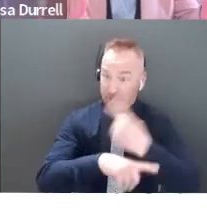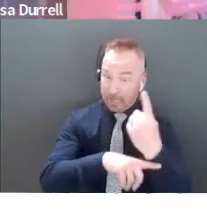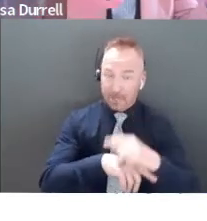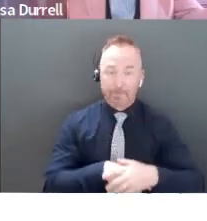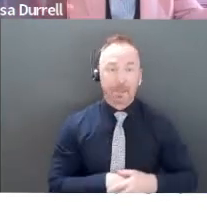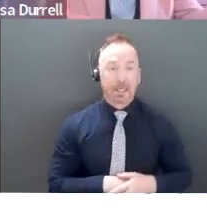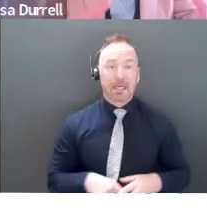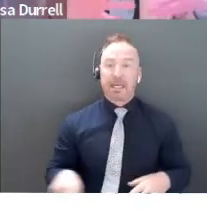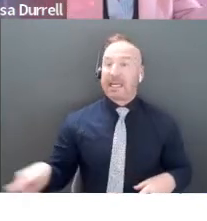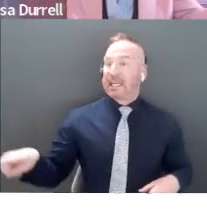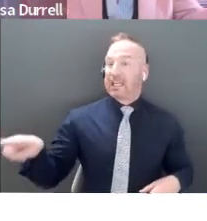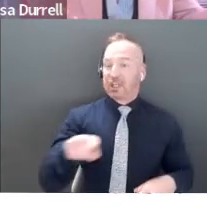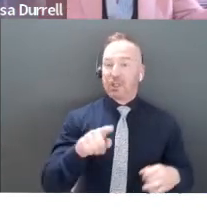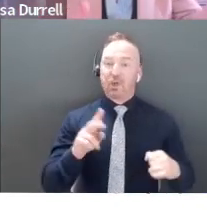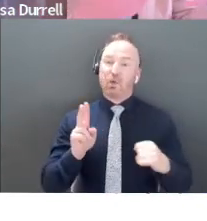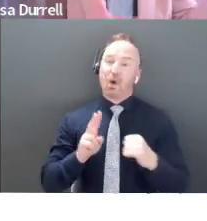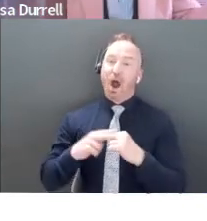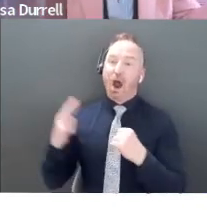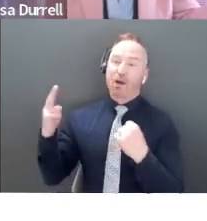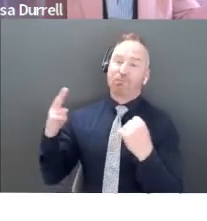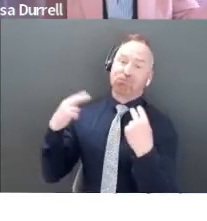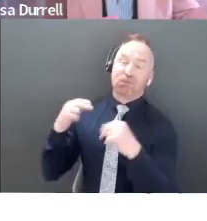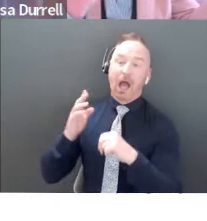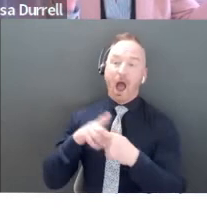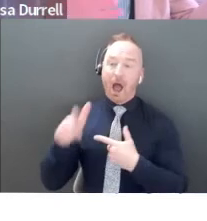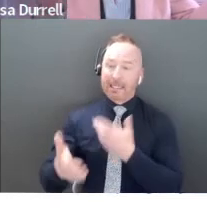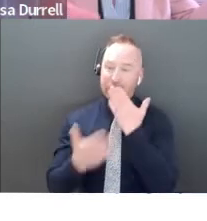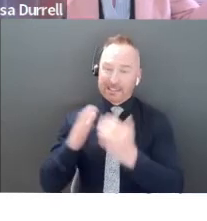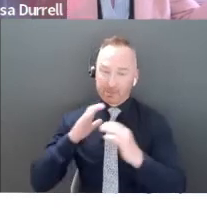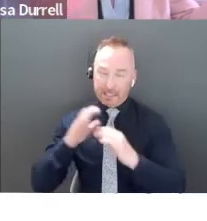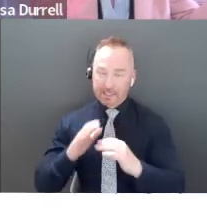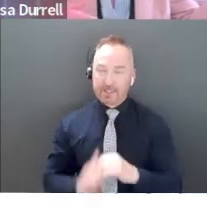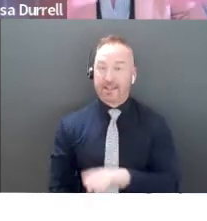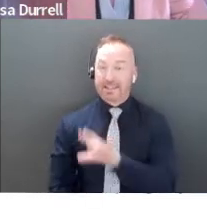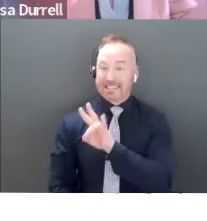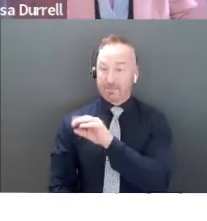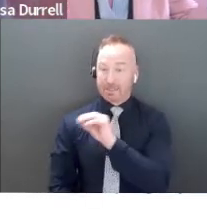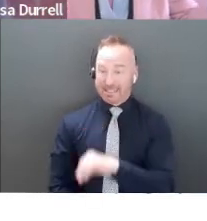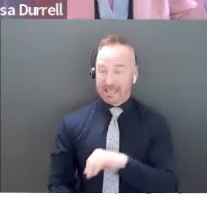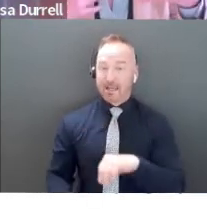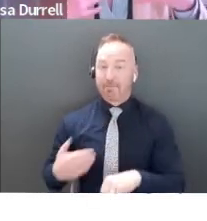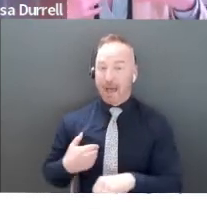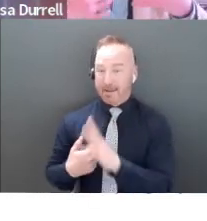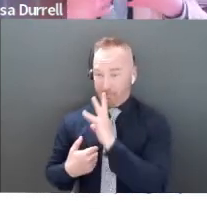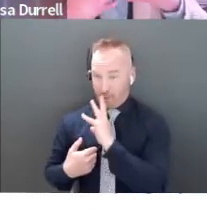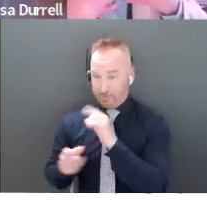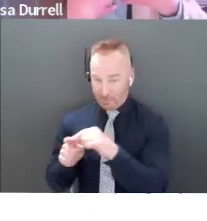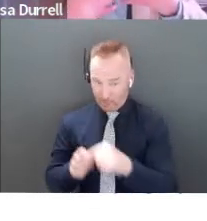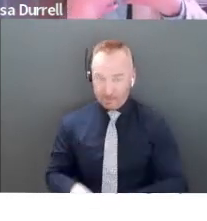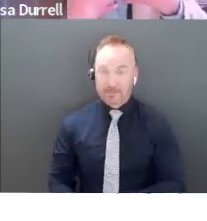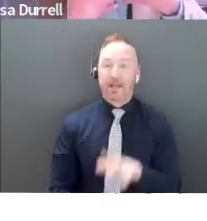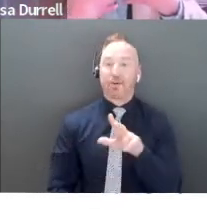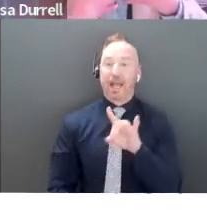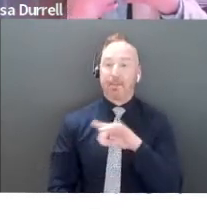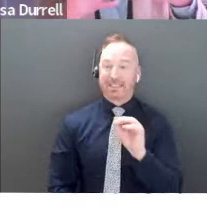elements, what you're judging on good communication is 7% is on what I'm actually saying. 38% of what you're judging me on is